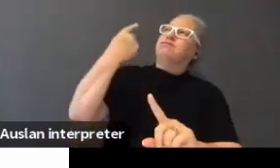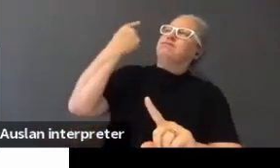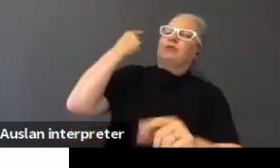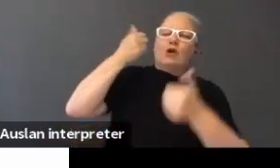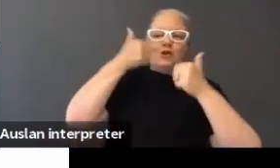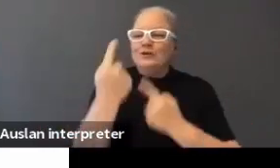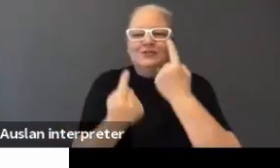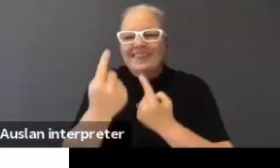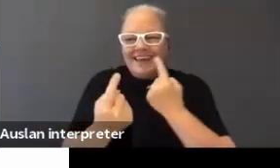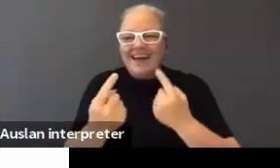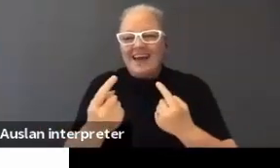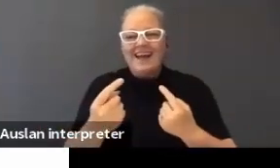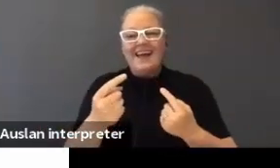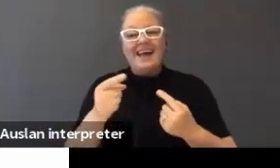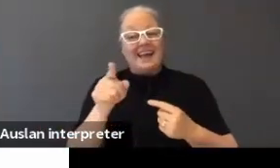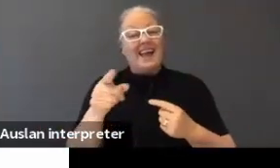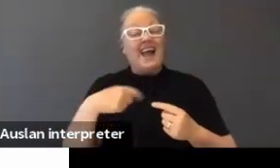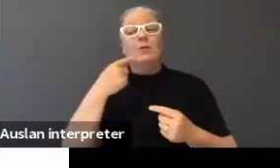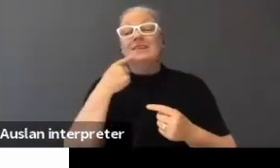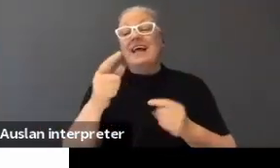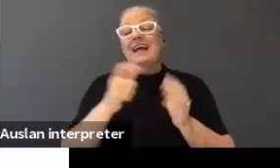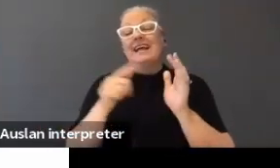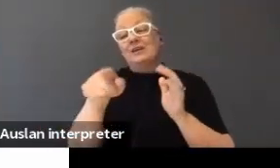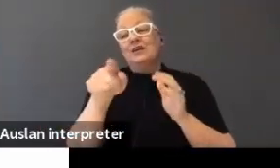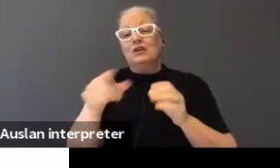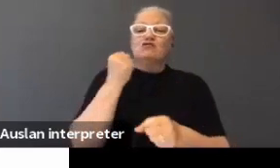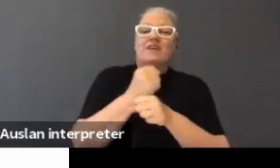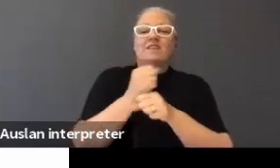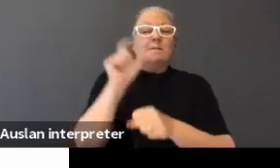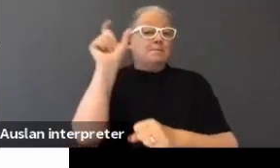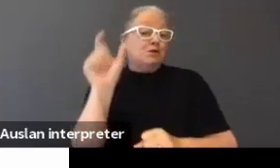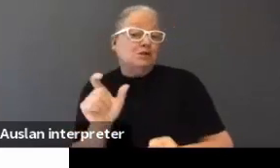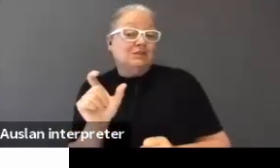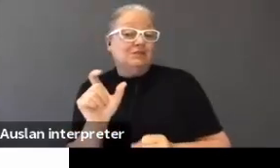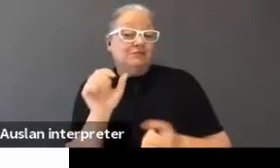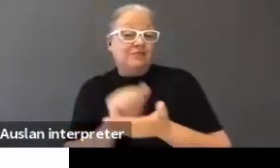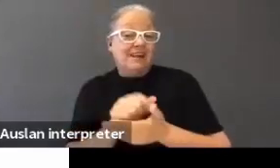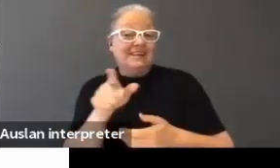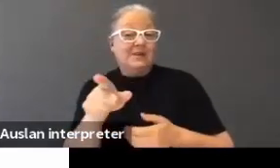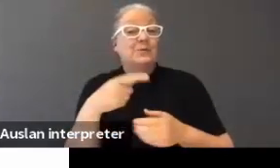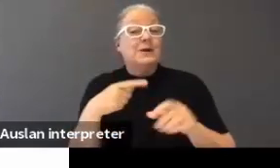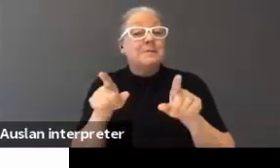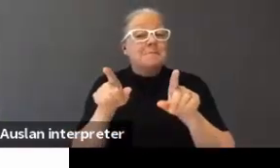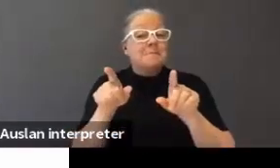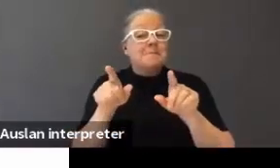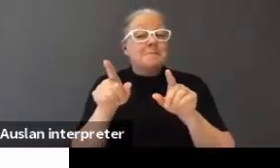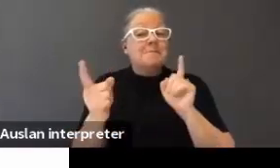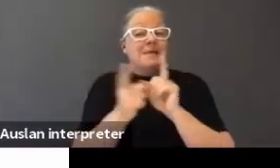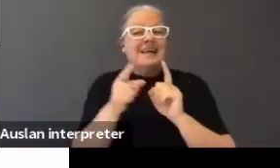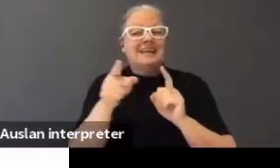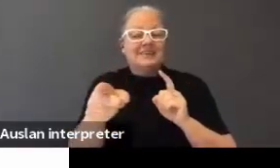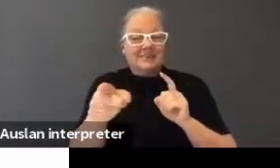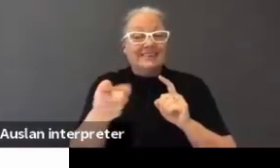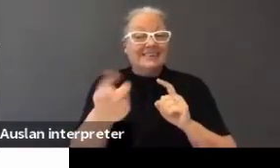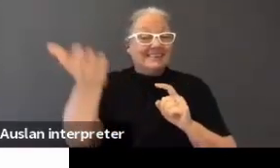if I'm read enough, I'll claim Gary as a Griffith person because we met in our